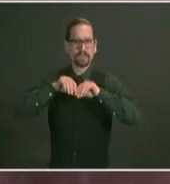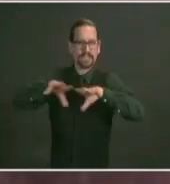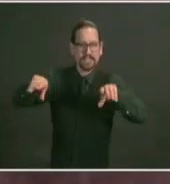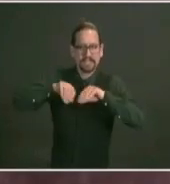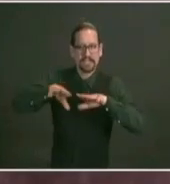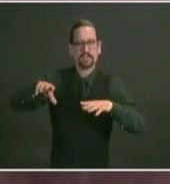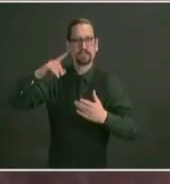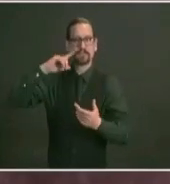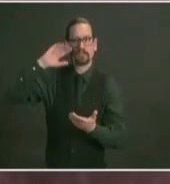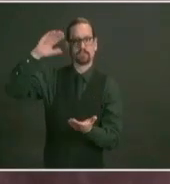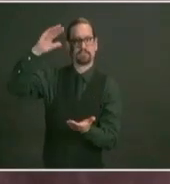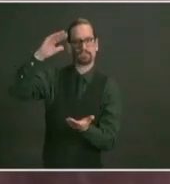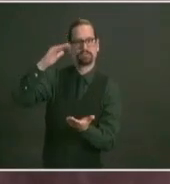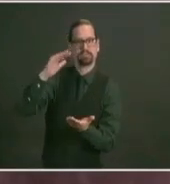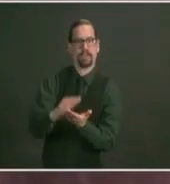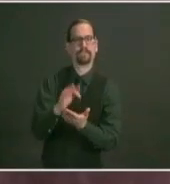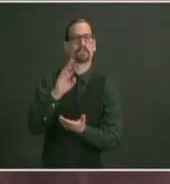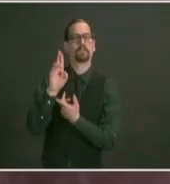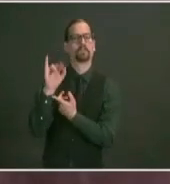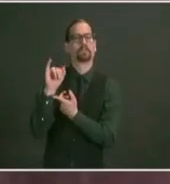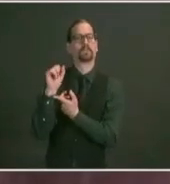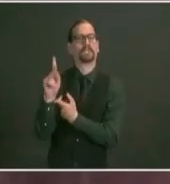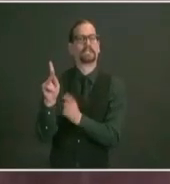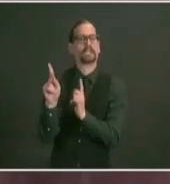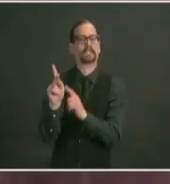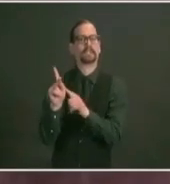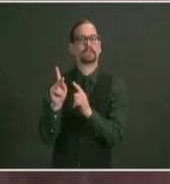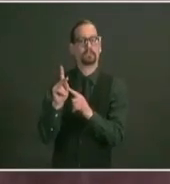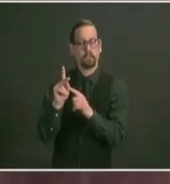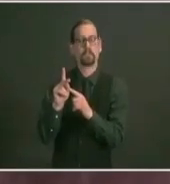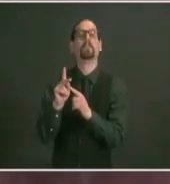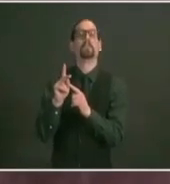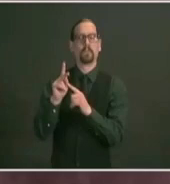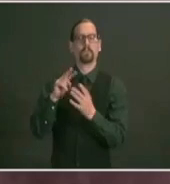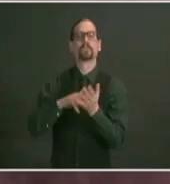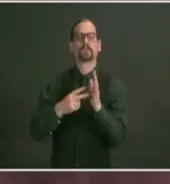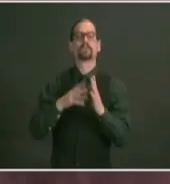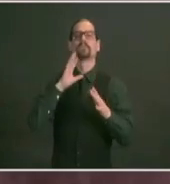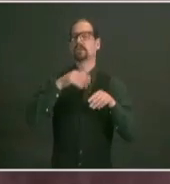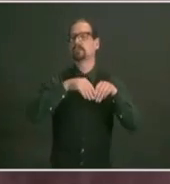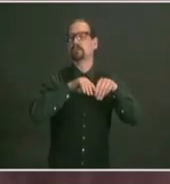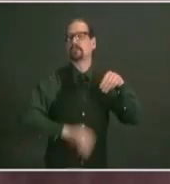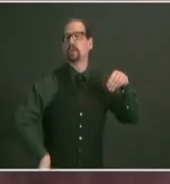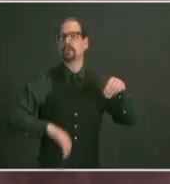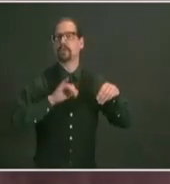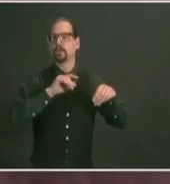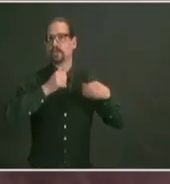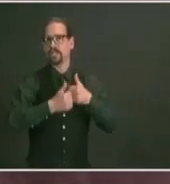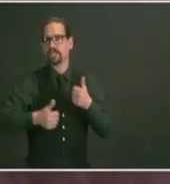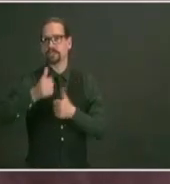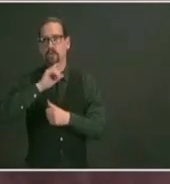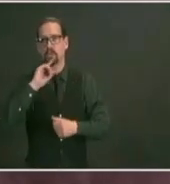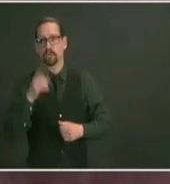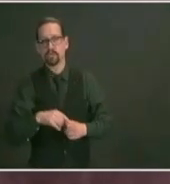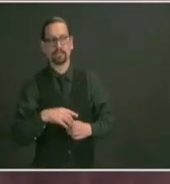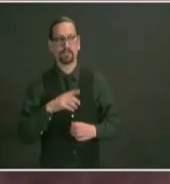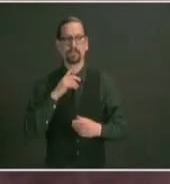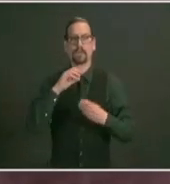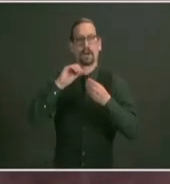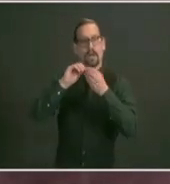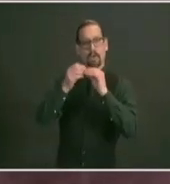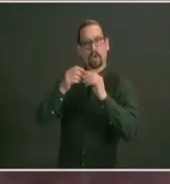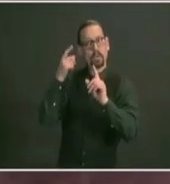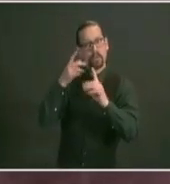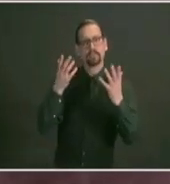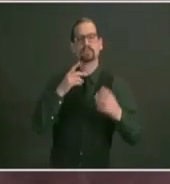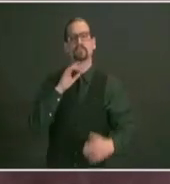emergency order and we're going to work with the general assembly in conjunction with that i think it's going to be in that range of 70 percent one shot at least one shot